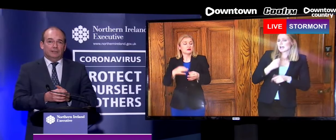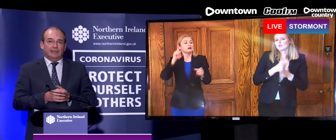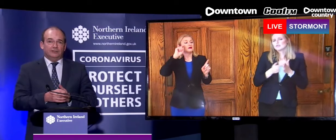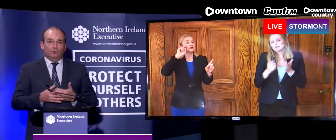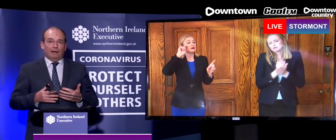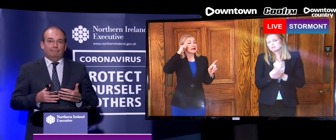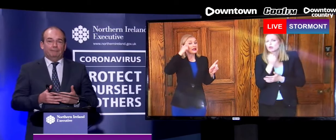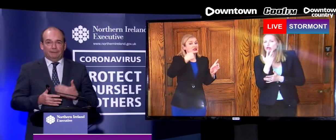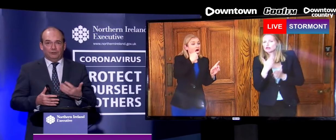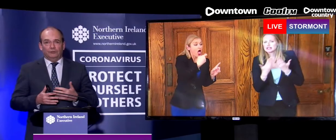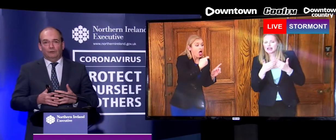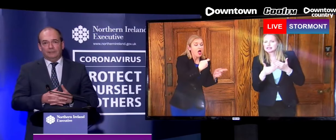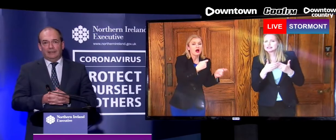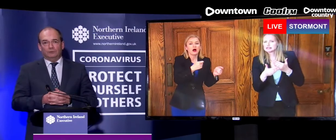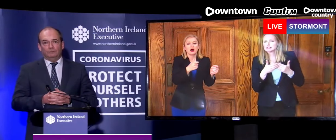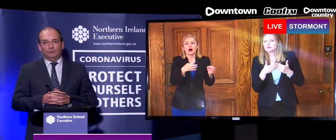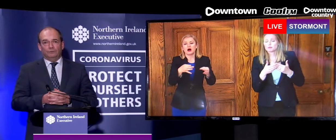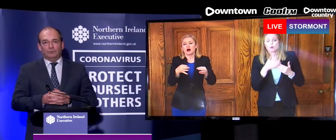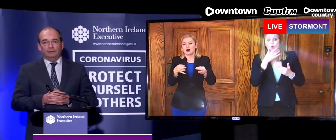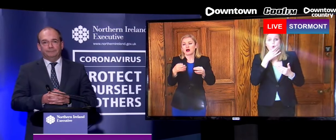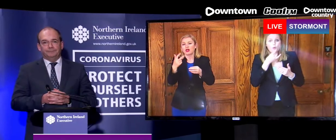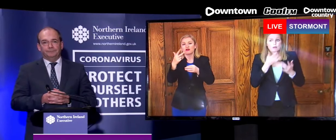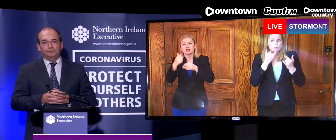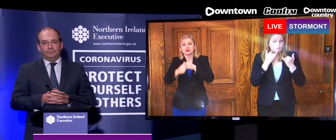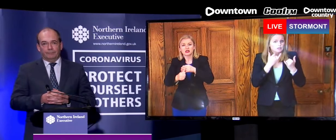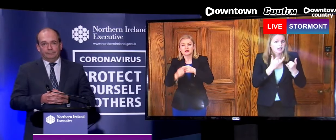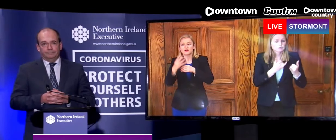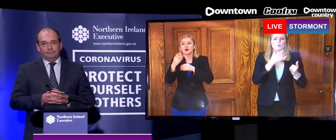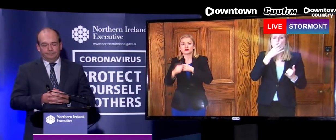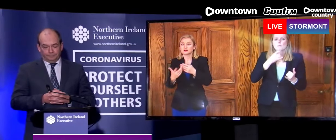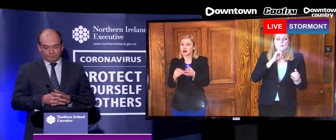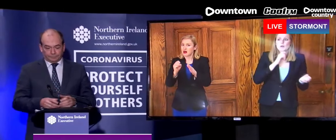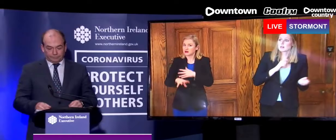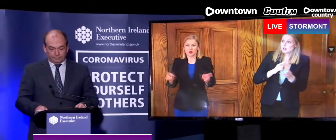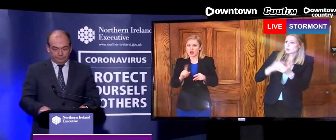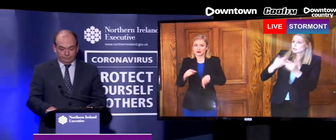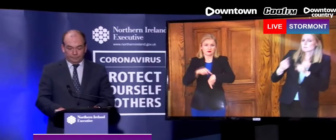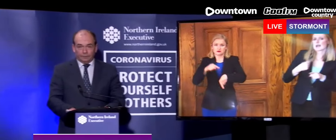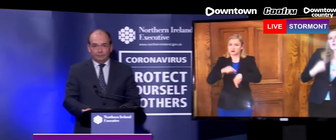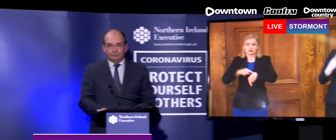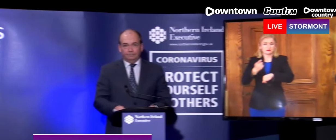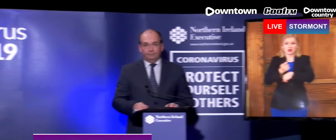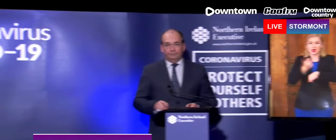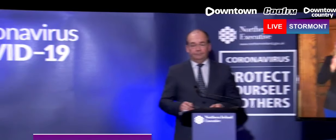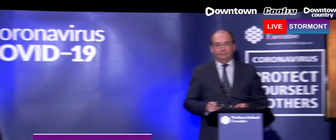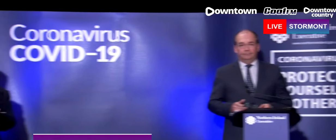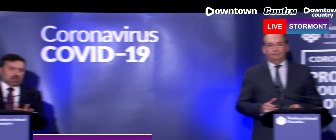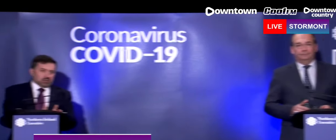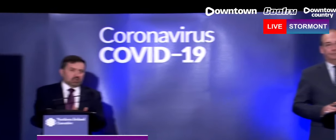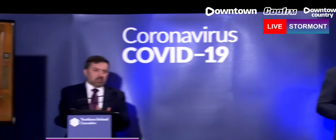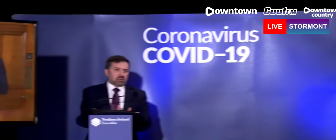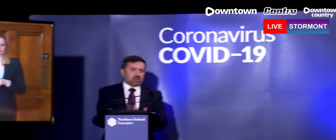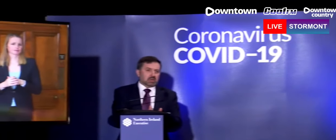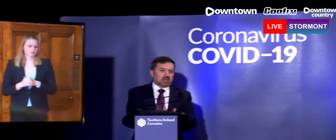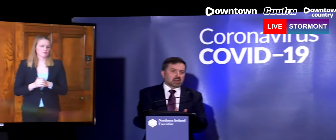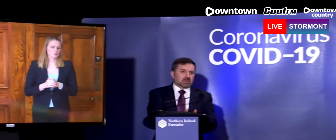numbers tested will ramp up and the turnaround times will improve as well. And Ken, just to back up what the Chief Medical Officer is saying, we're taking